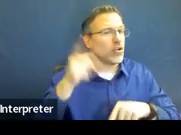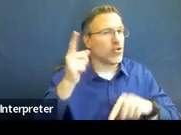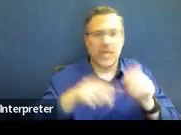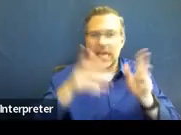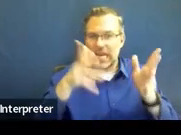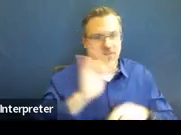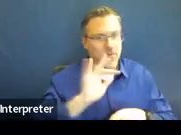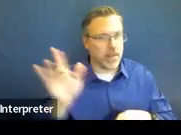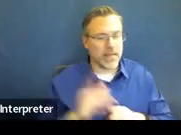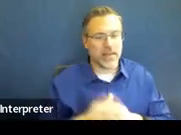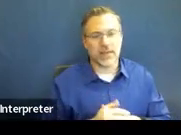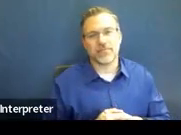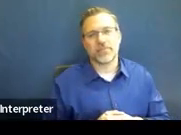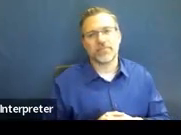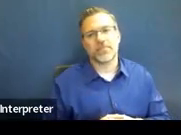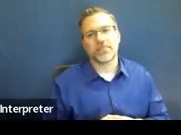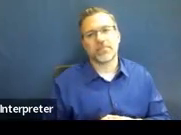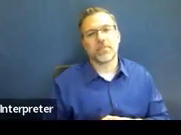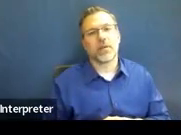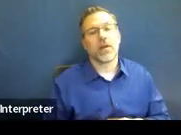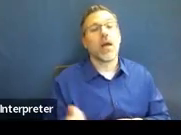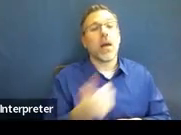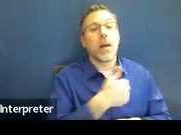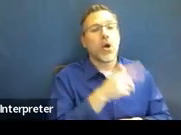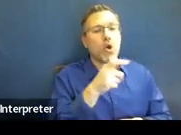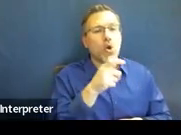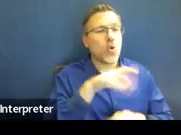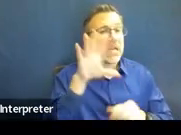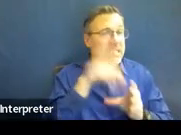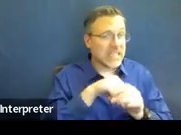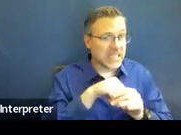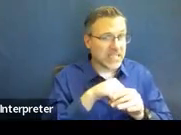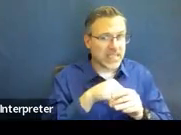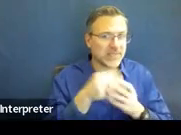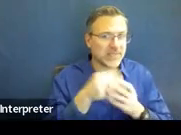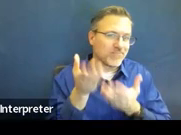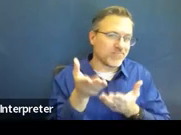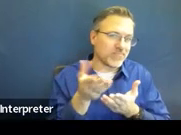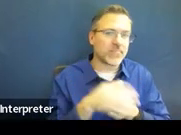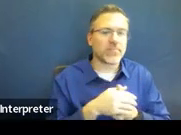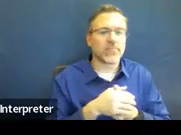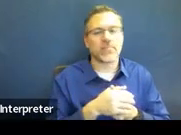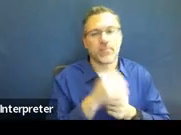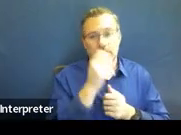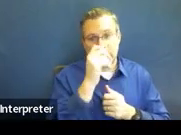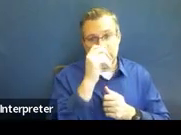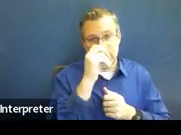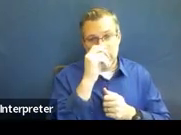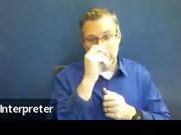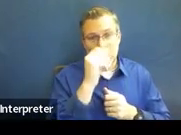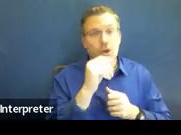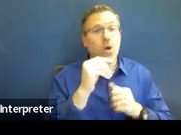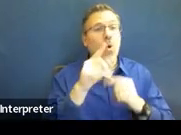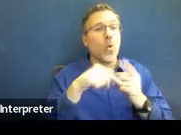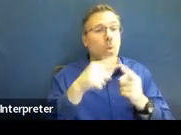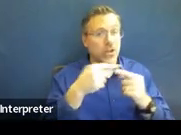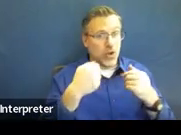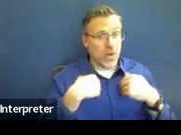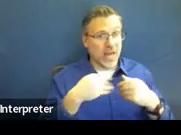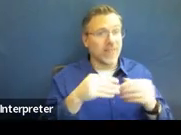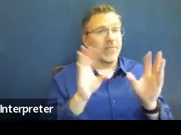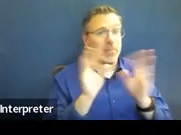And then, for the members attended, for the team members, when you have an in-person meeting,